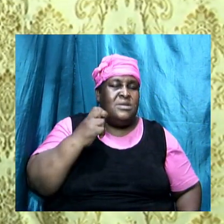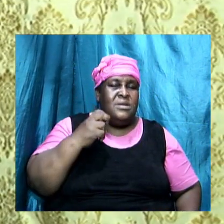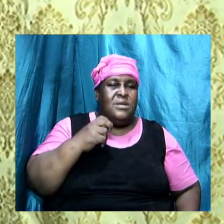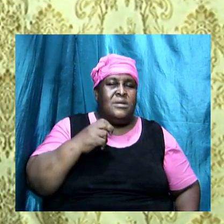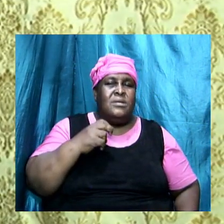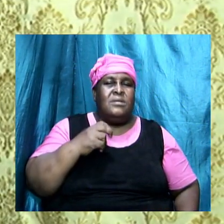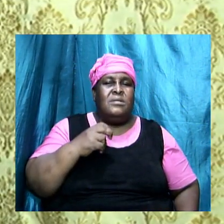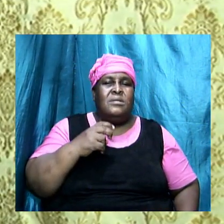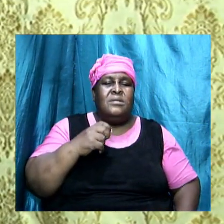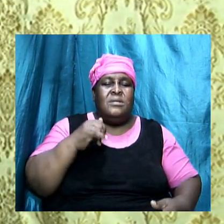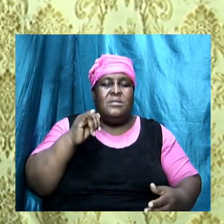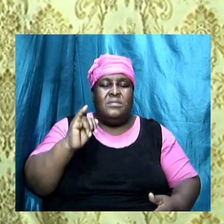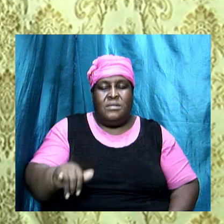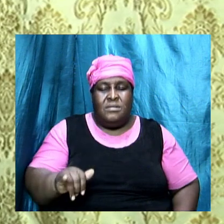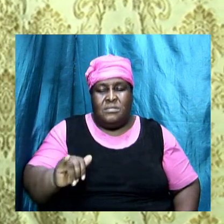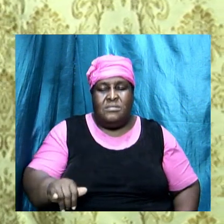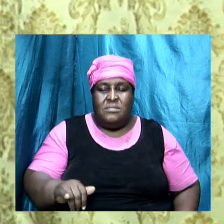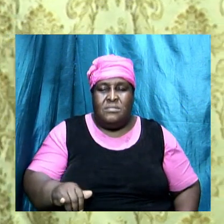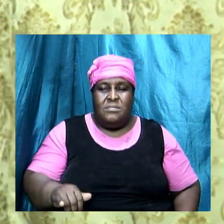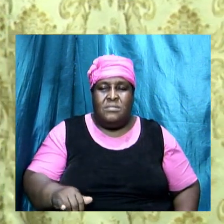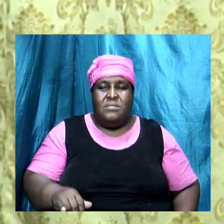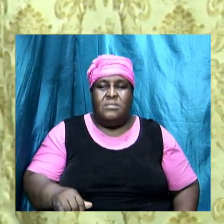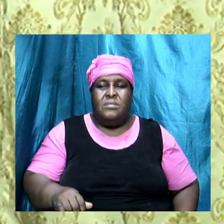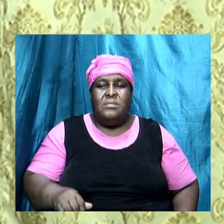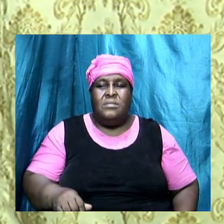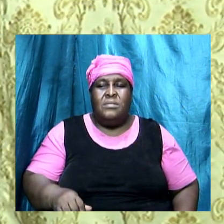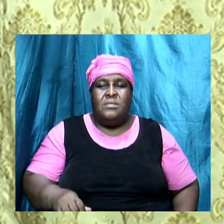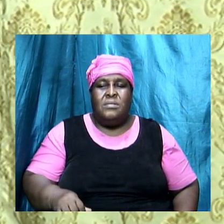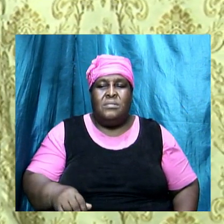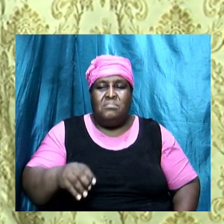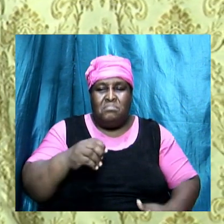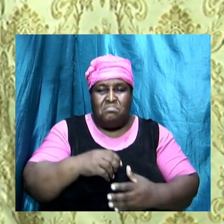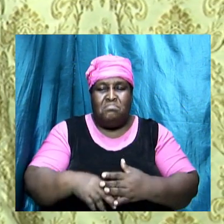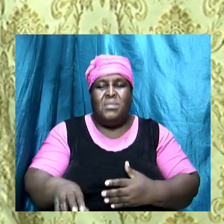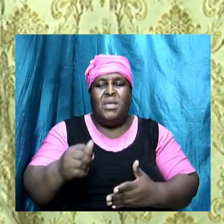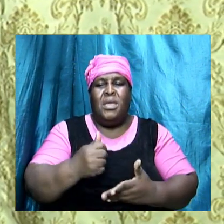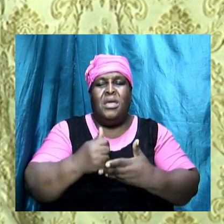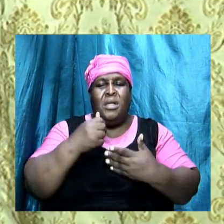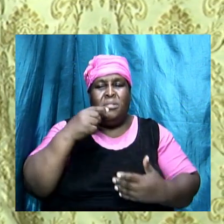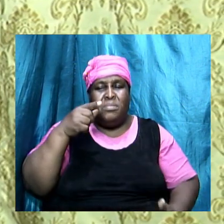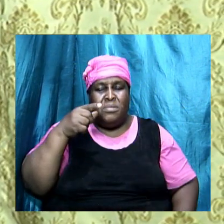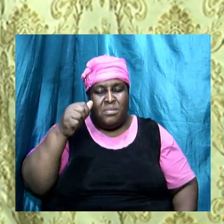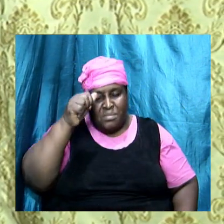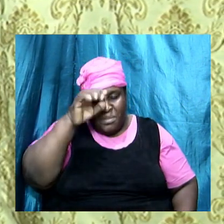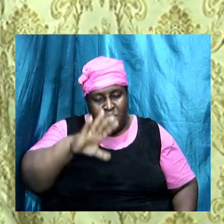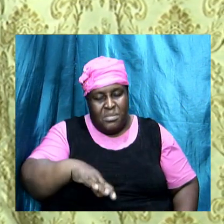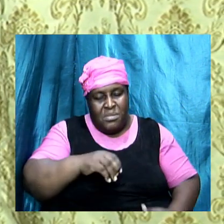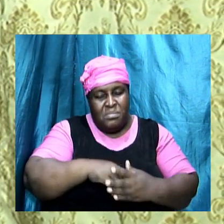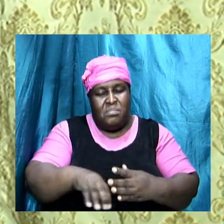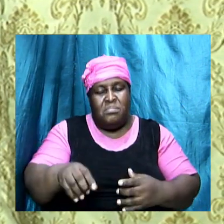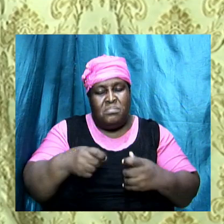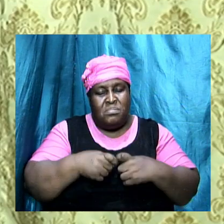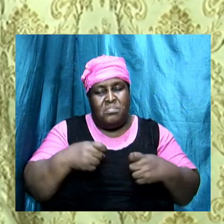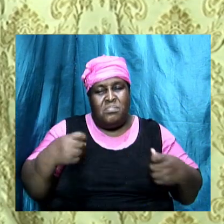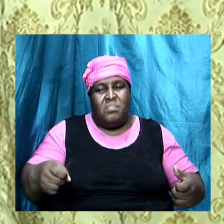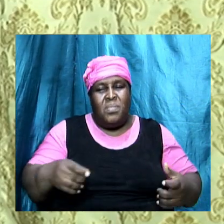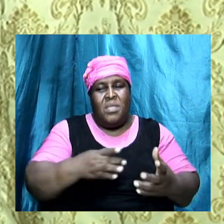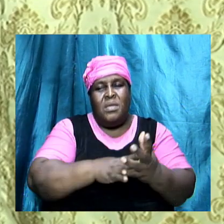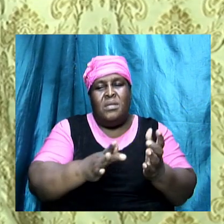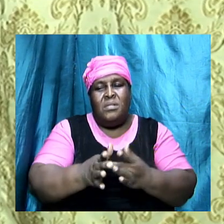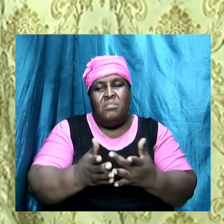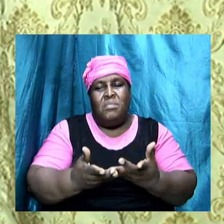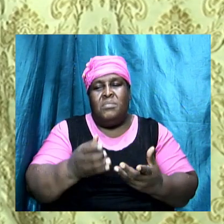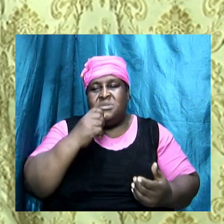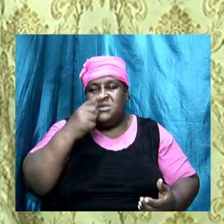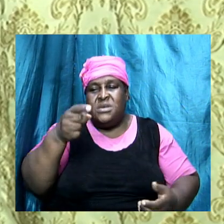confirms him in his sin and this is why the Bible says that the time will come